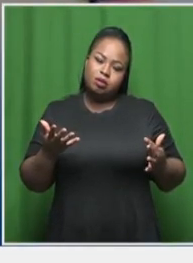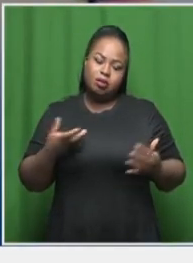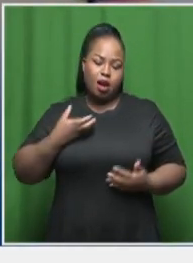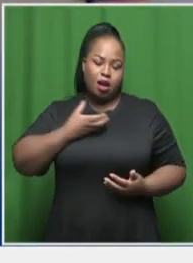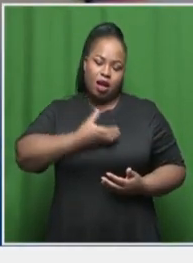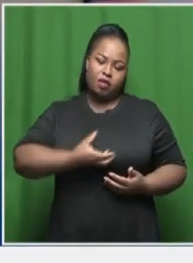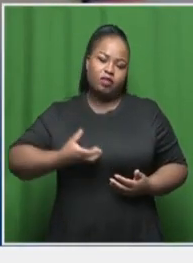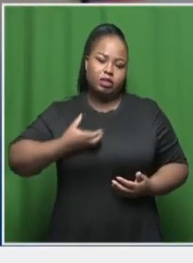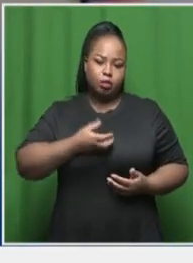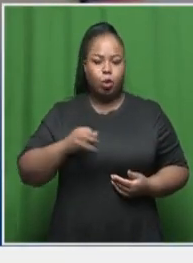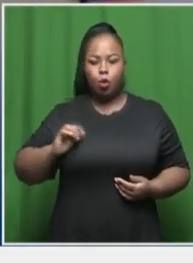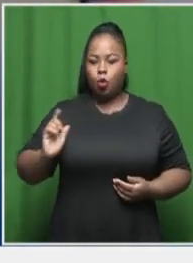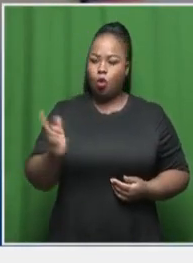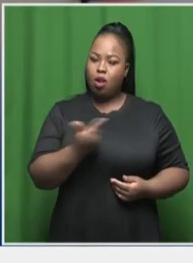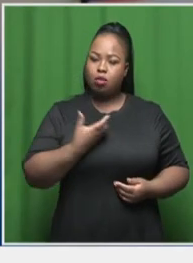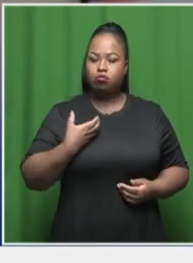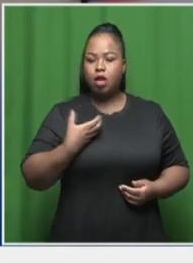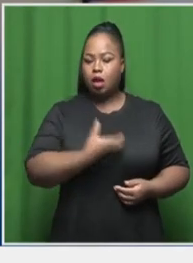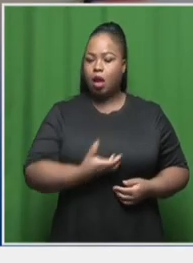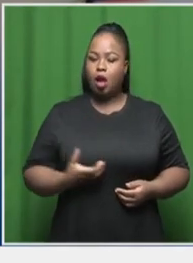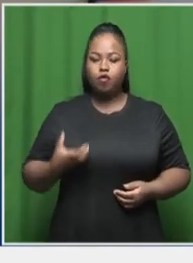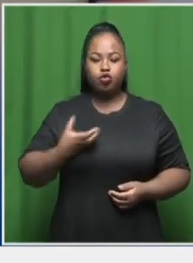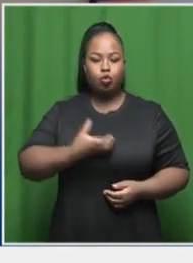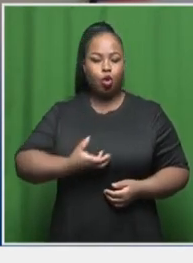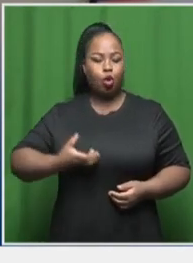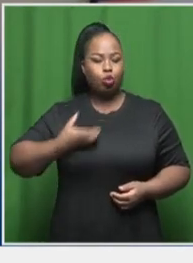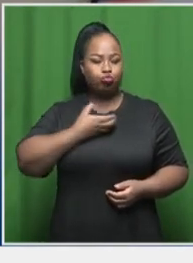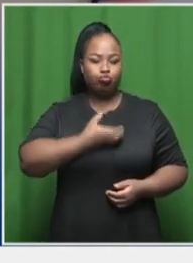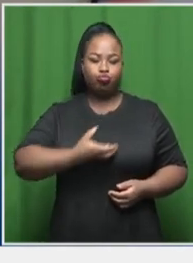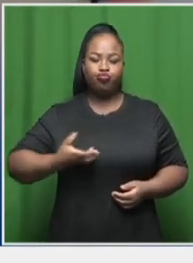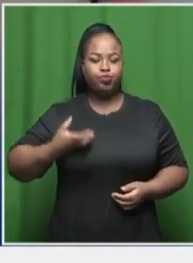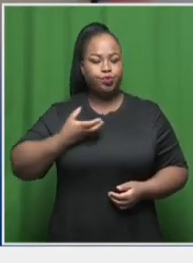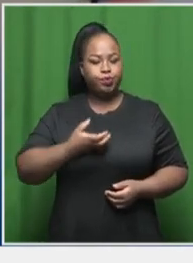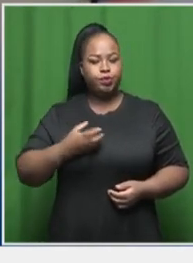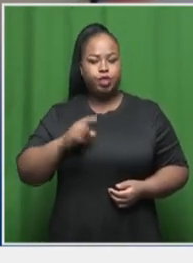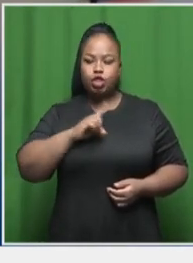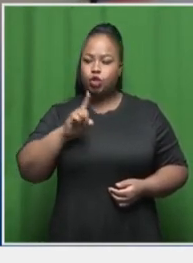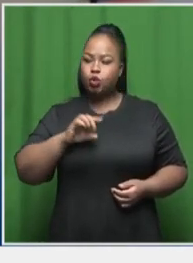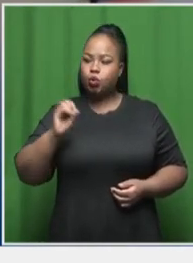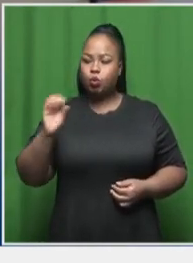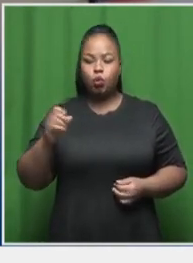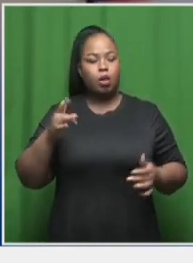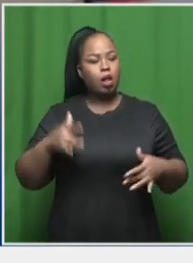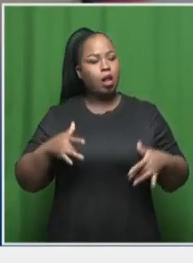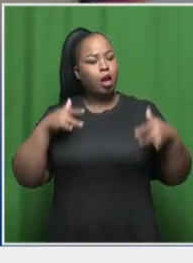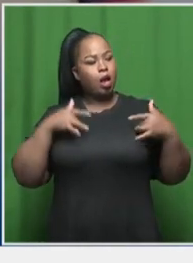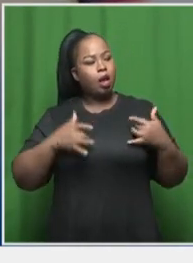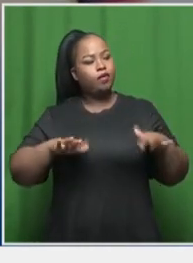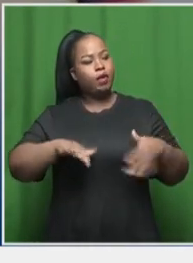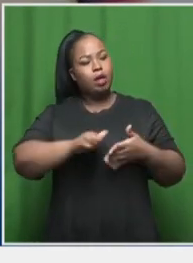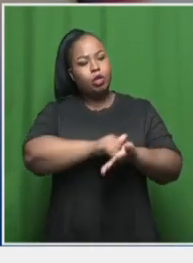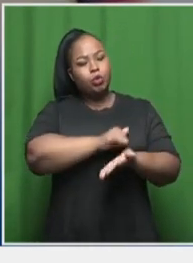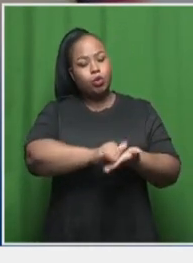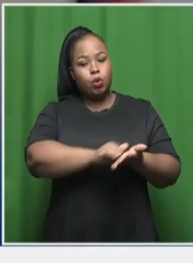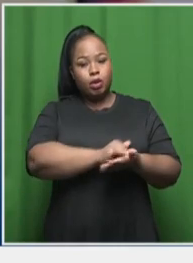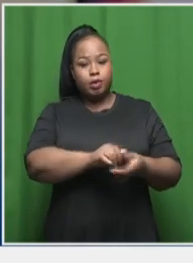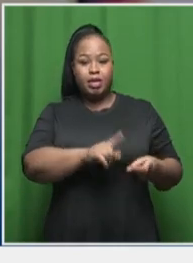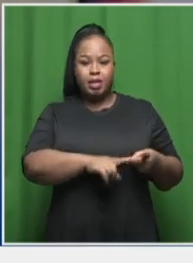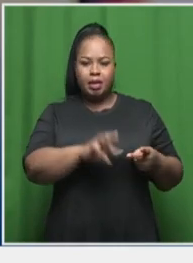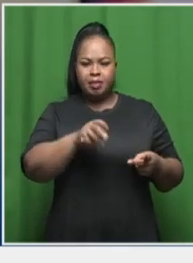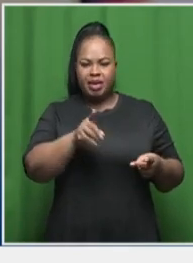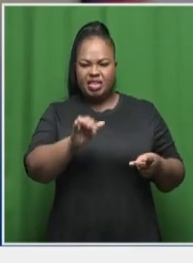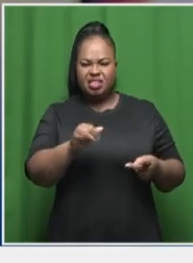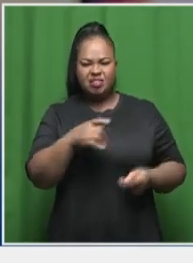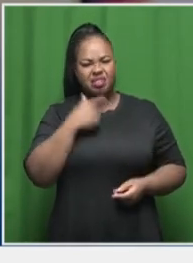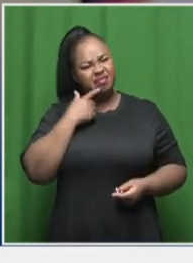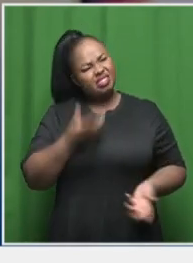comfortable. So, all of them are comfortable. Okay. Gloria is also very comfortable within the zoo life that they live in New York. Mm And Marty is the one that kind